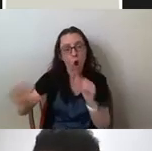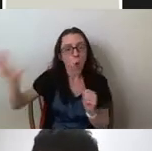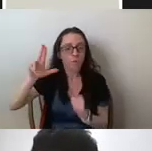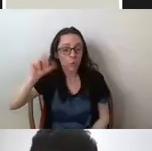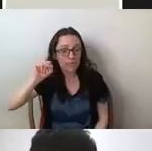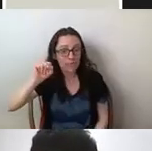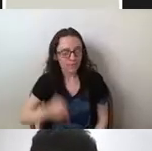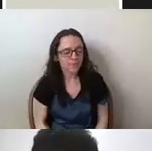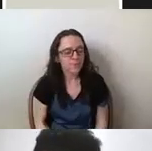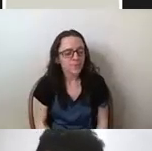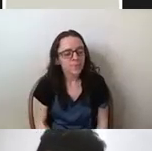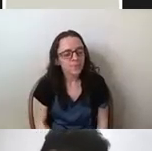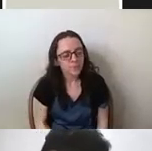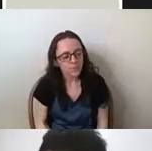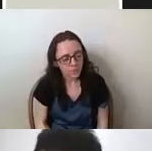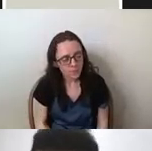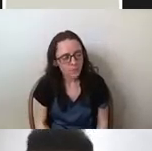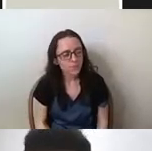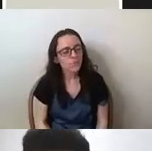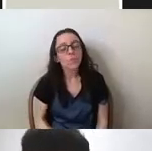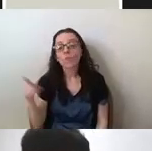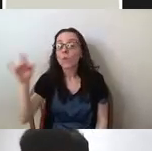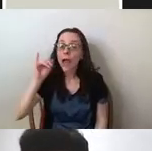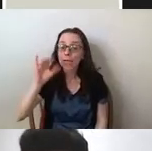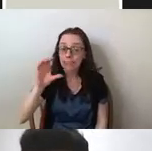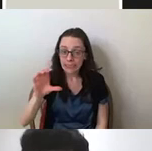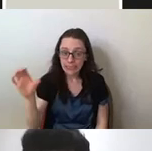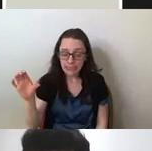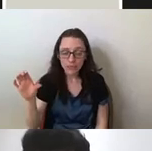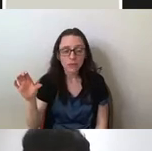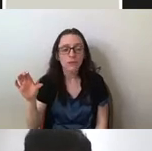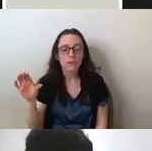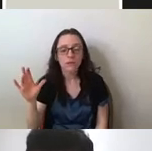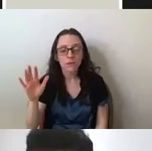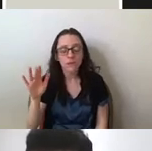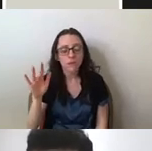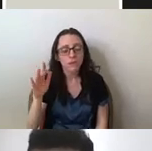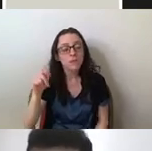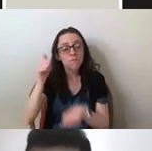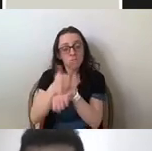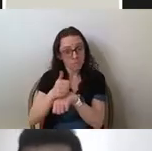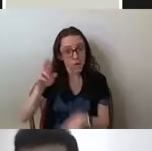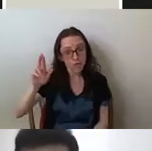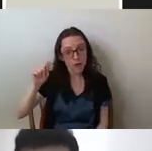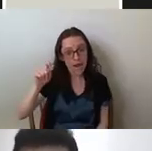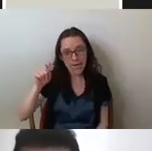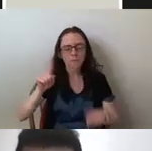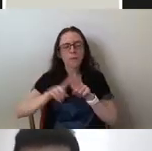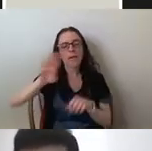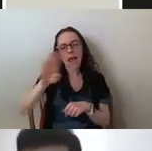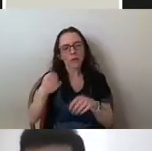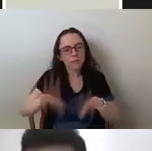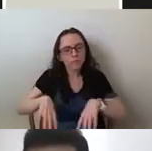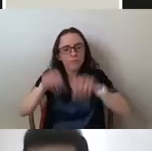the ICC ended up establishing these rates without holding a hearing